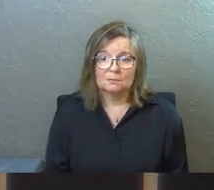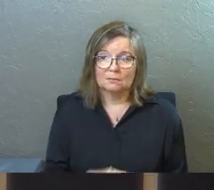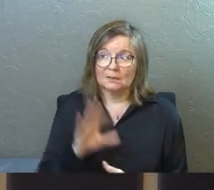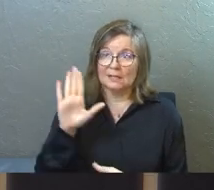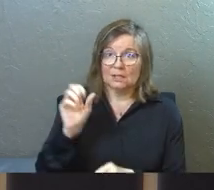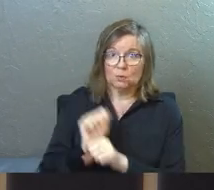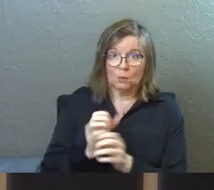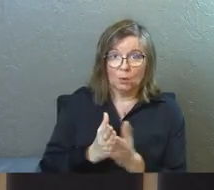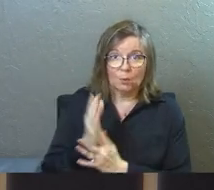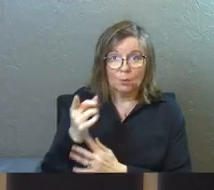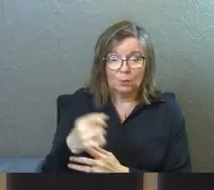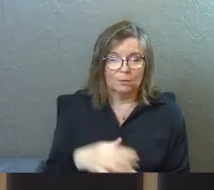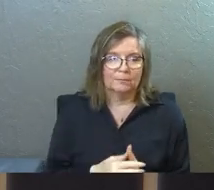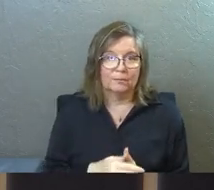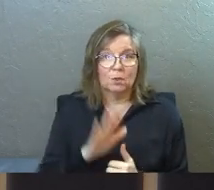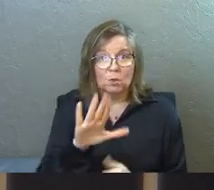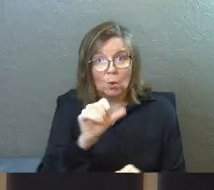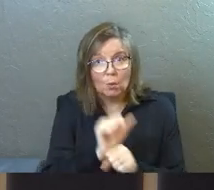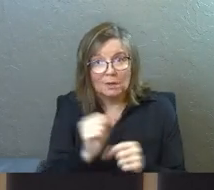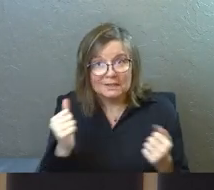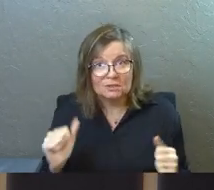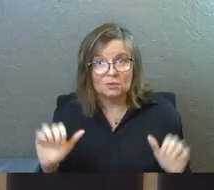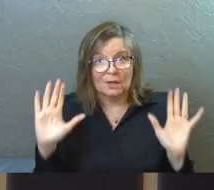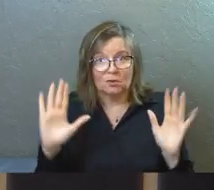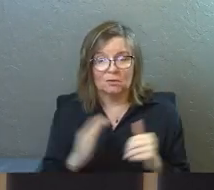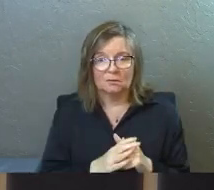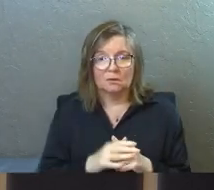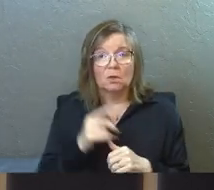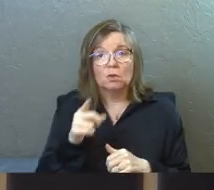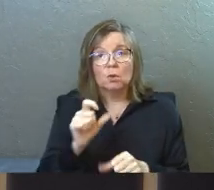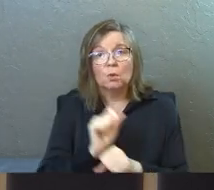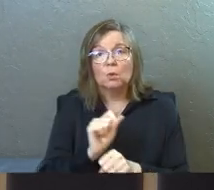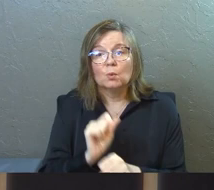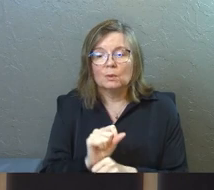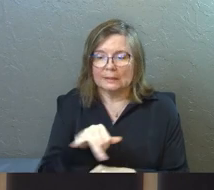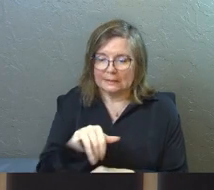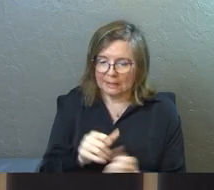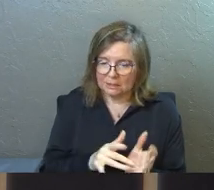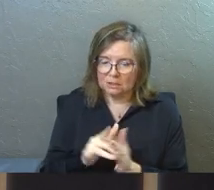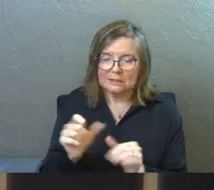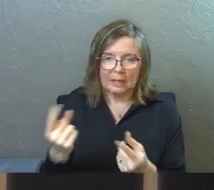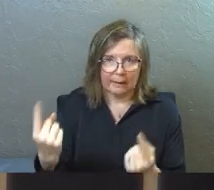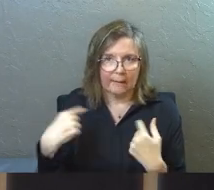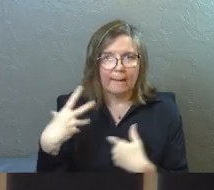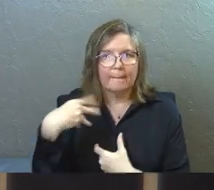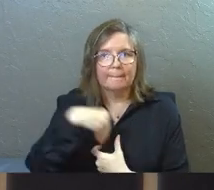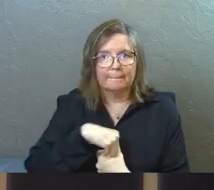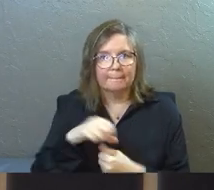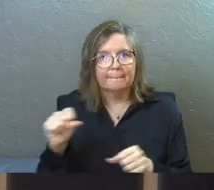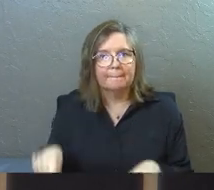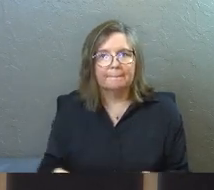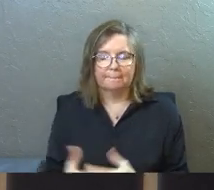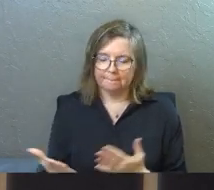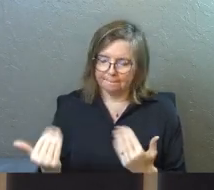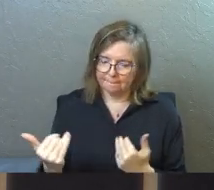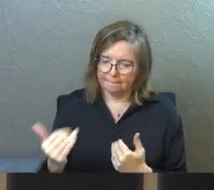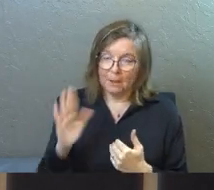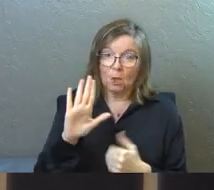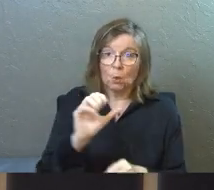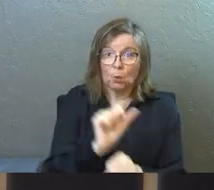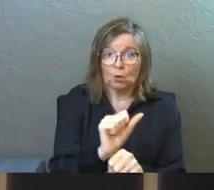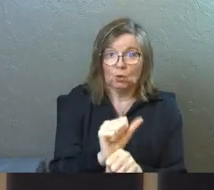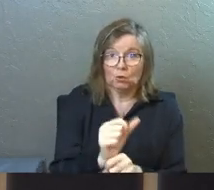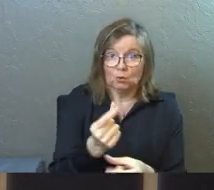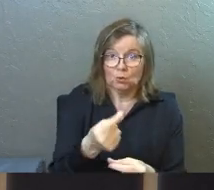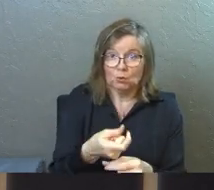His work through you. Your work is surrender. Your work is, yes, Jesus, you can come in. That's your